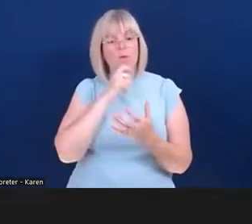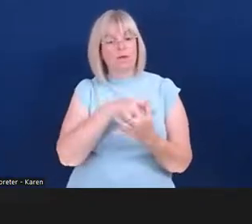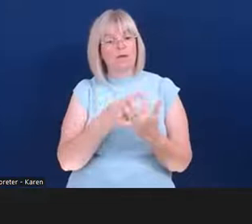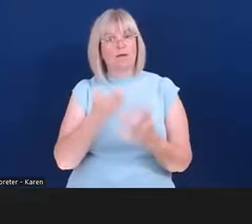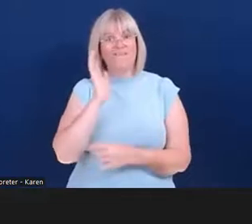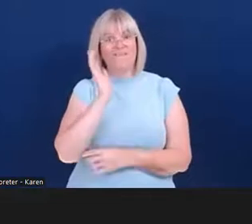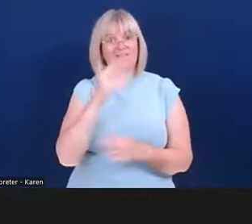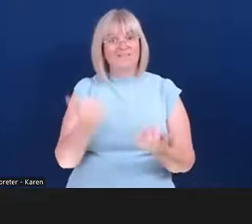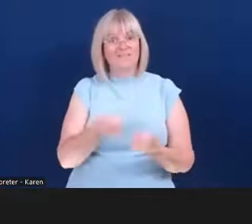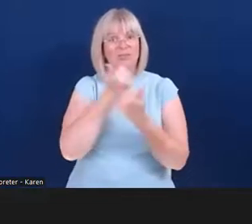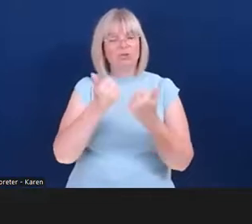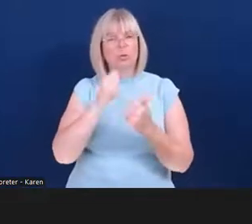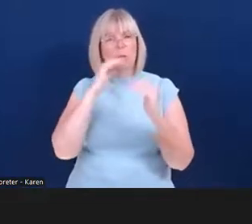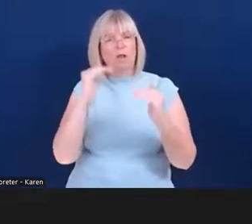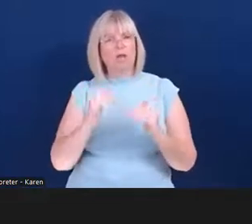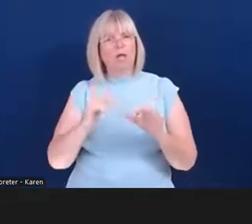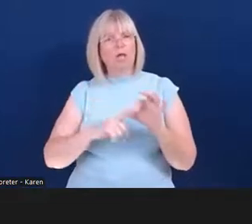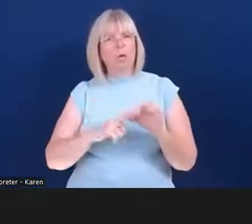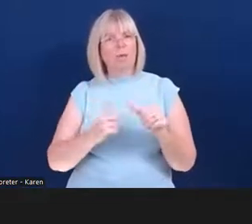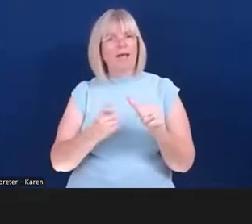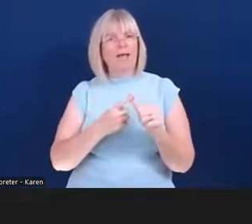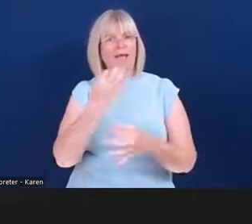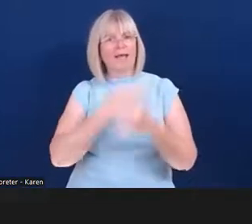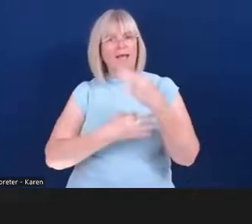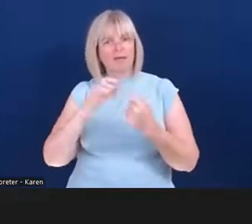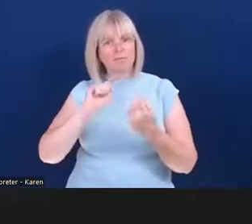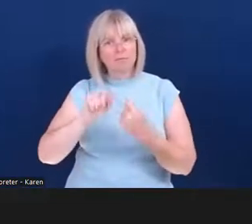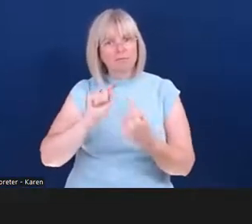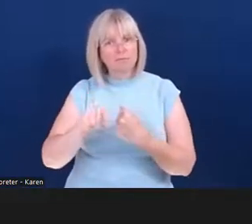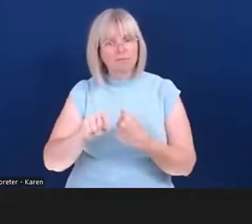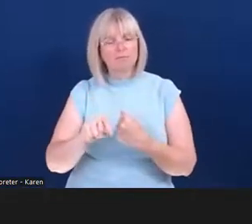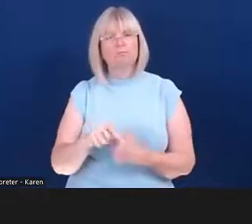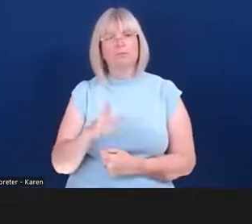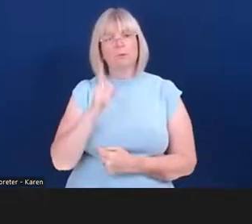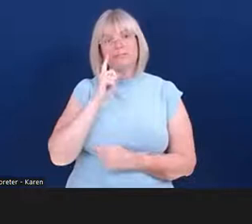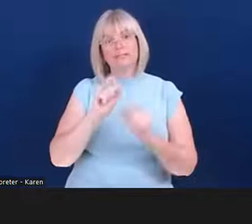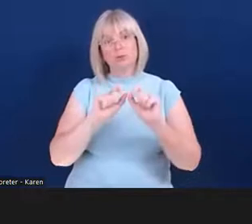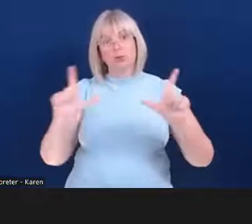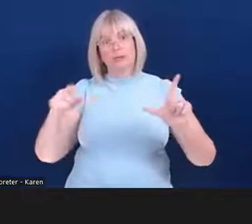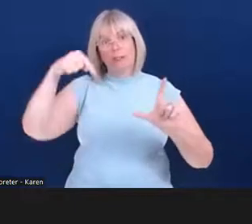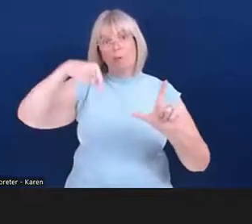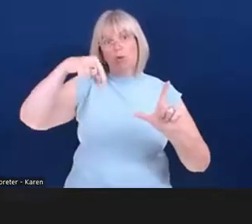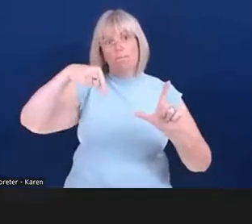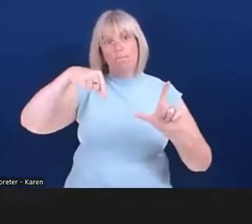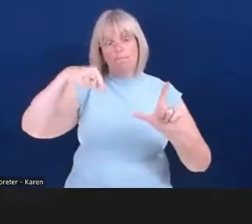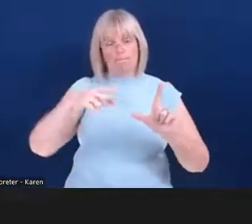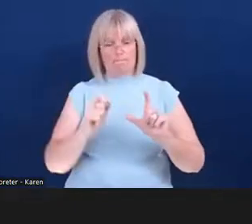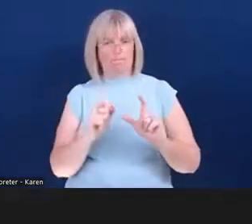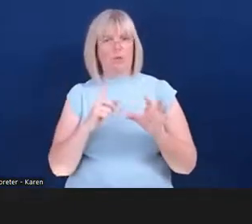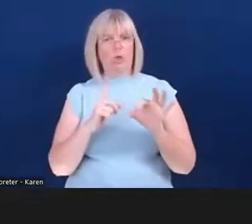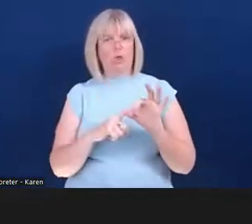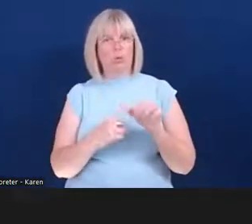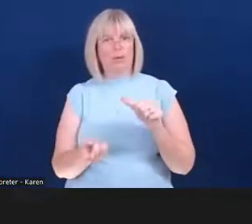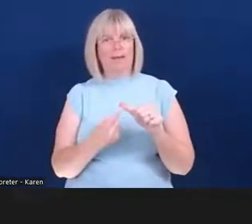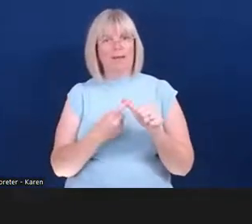So you'll see at the bottom of your screen, a Q&A icon. Please use that to type in your questions. And at the end of the presentations,